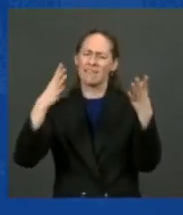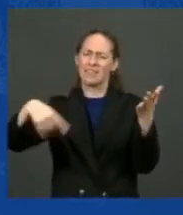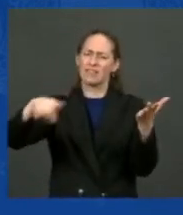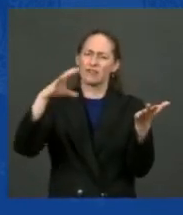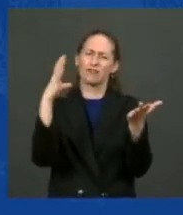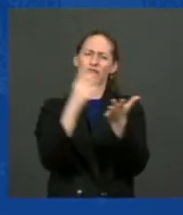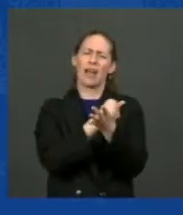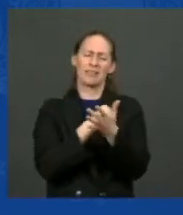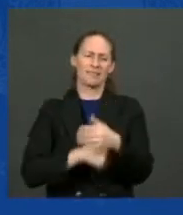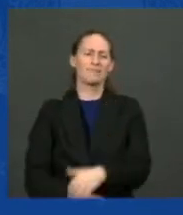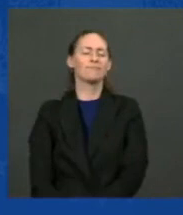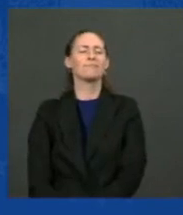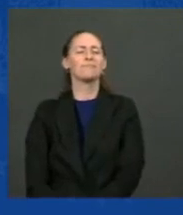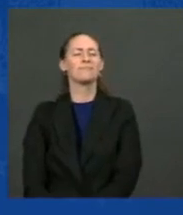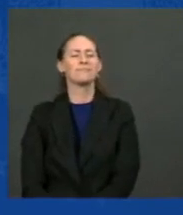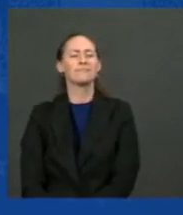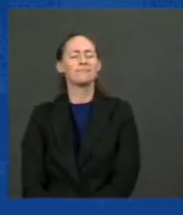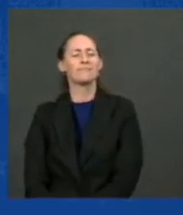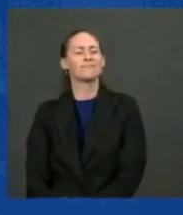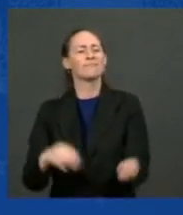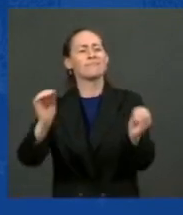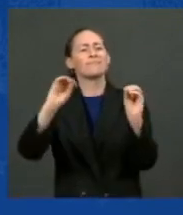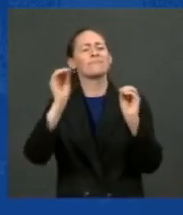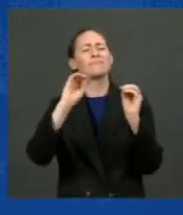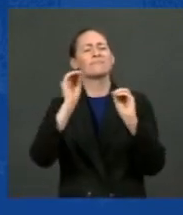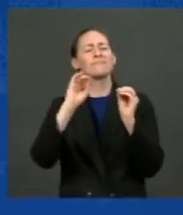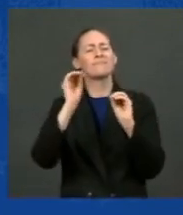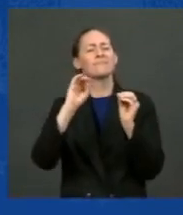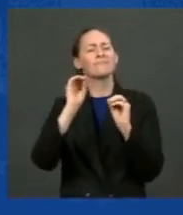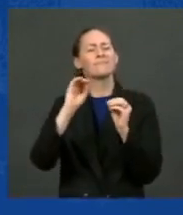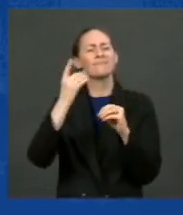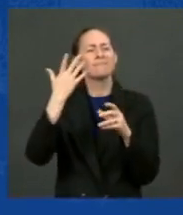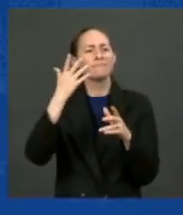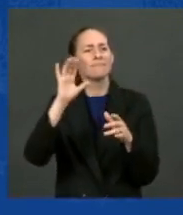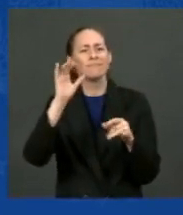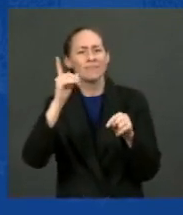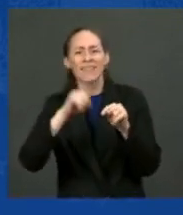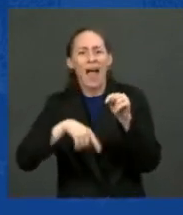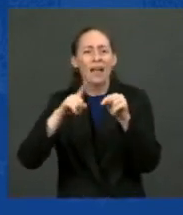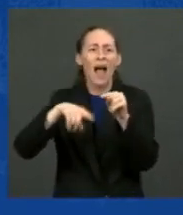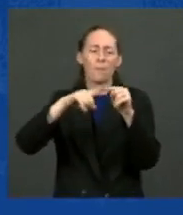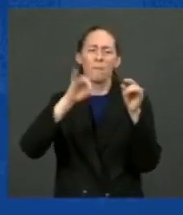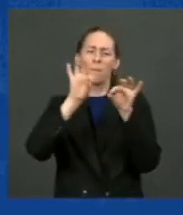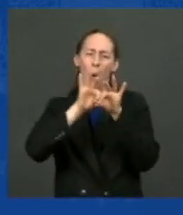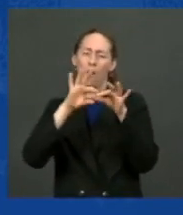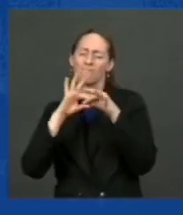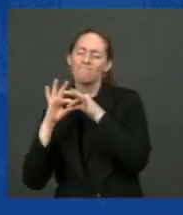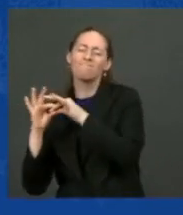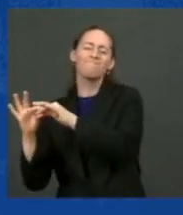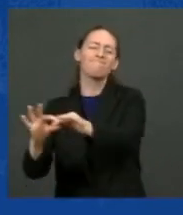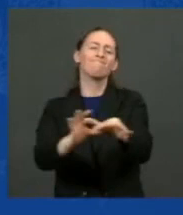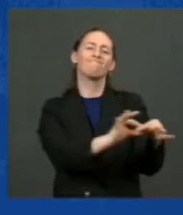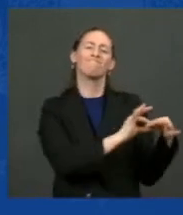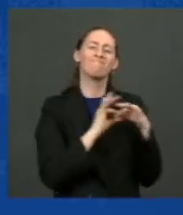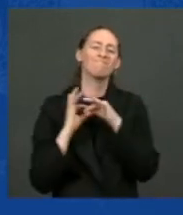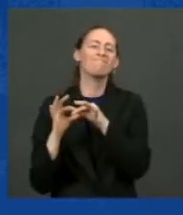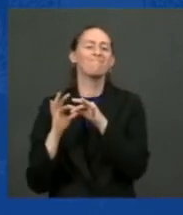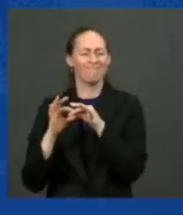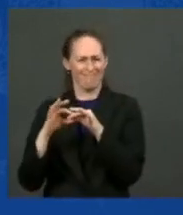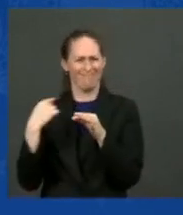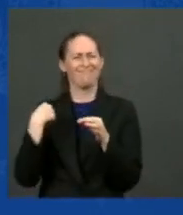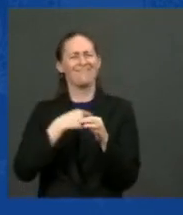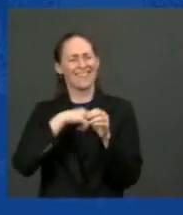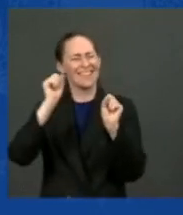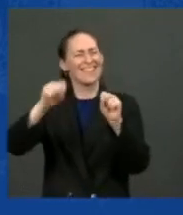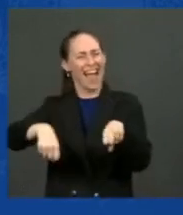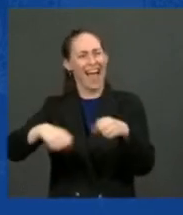a single thing, we can't achieve when we do it together. Right. I know we can do this. I'm positive we can. I've